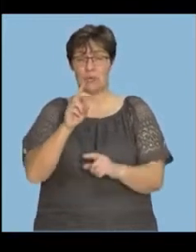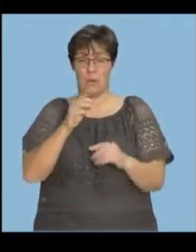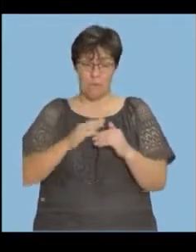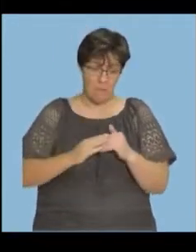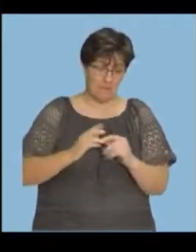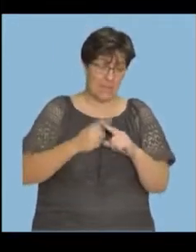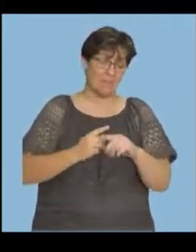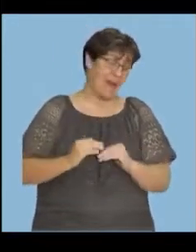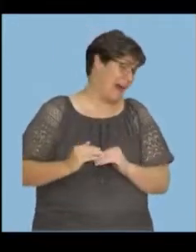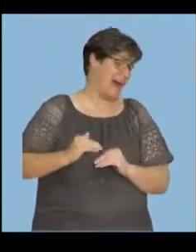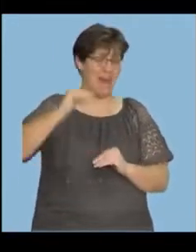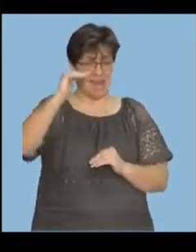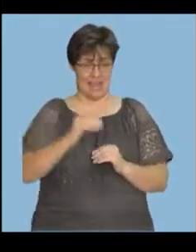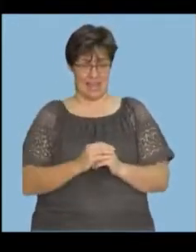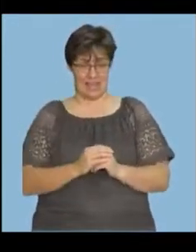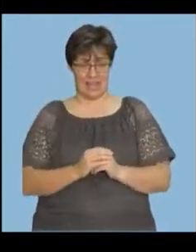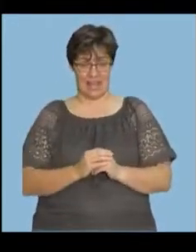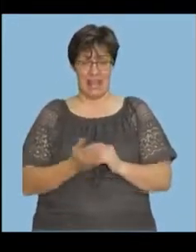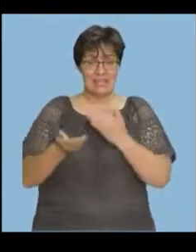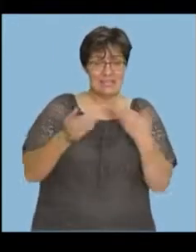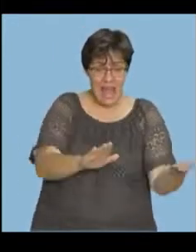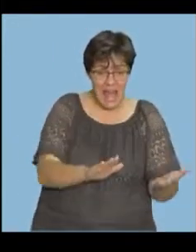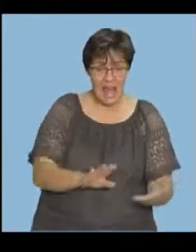Death, four times higher.